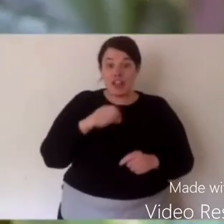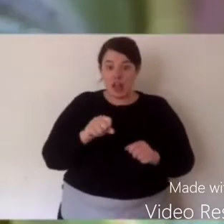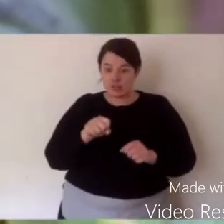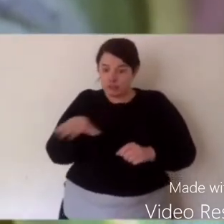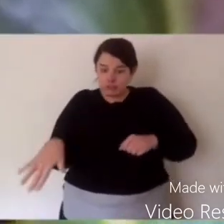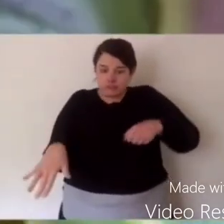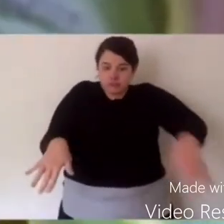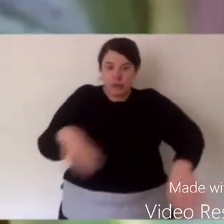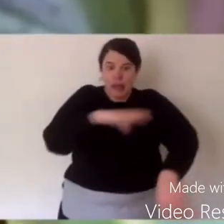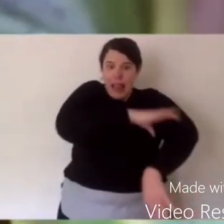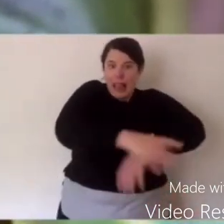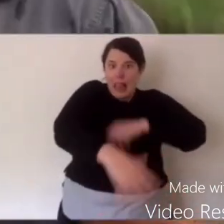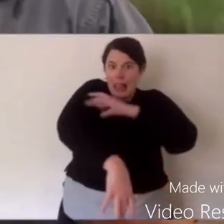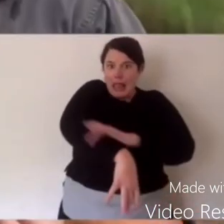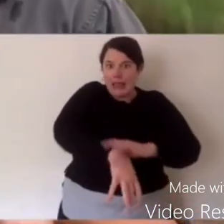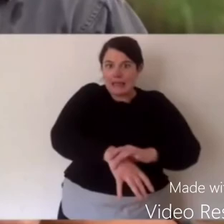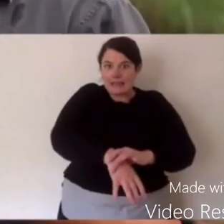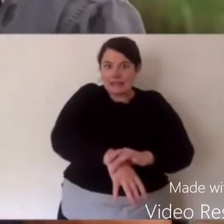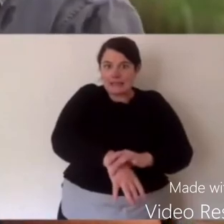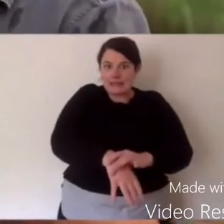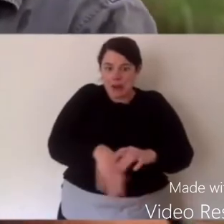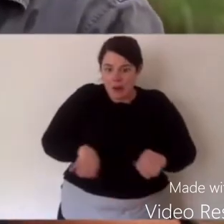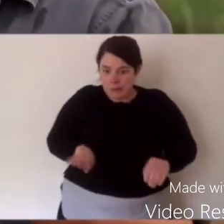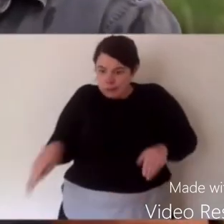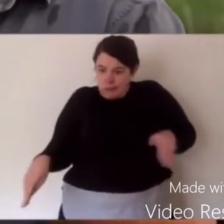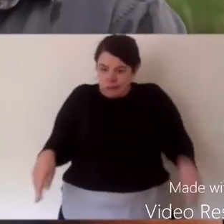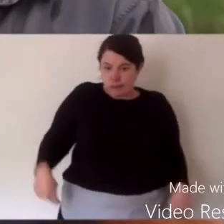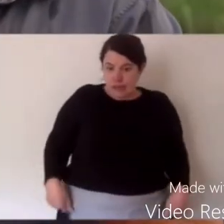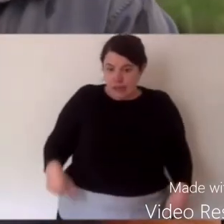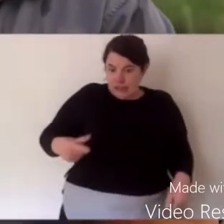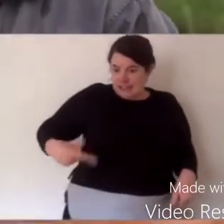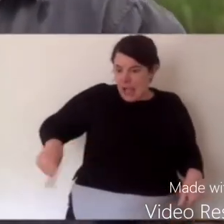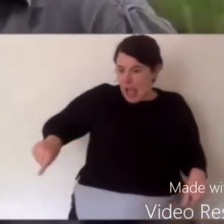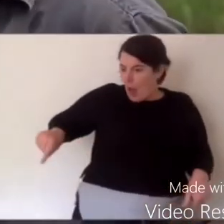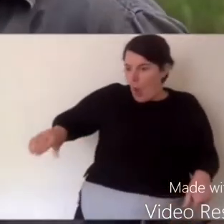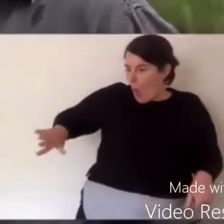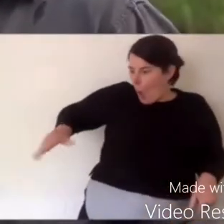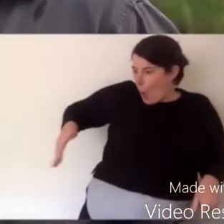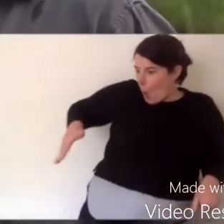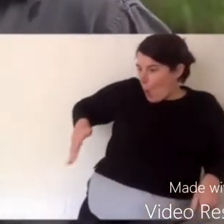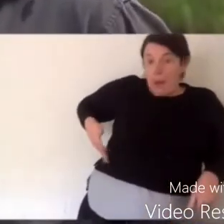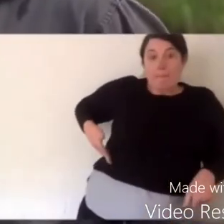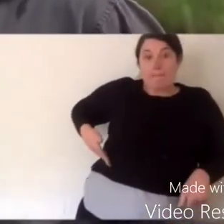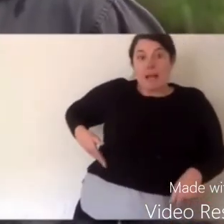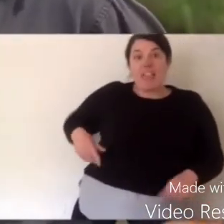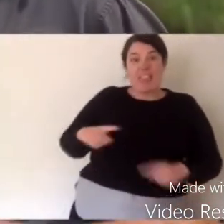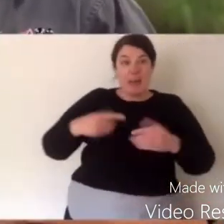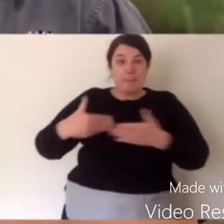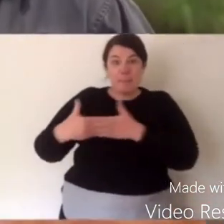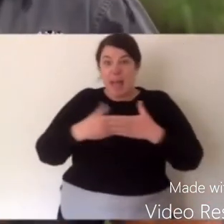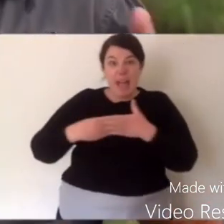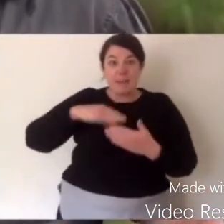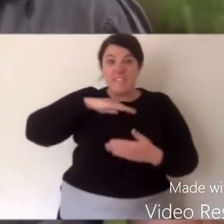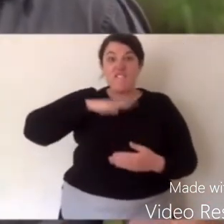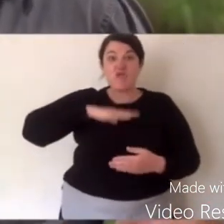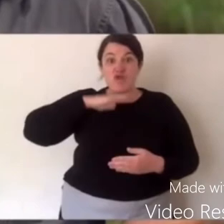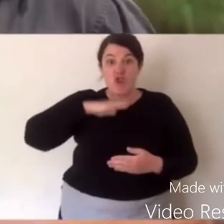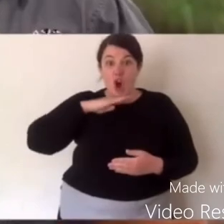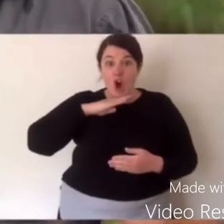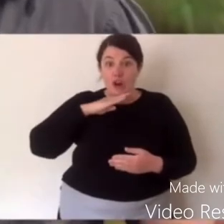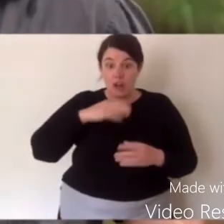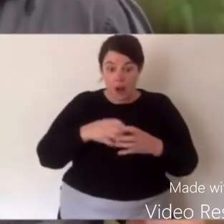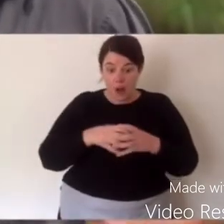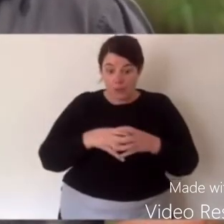And when that happens, they grow legs, they grow arms, they lose their tail. And one day they leave the water. Then you have a baby frog.